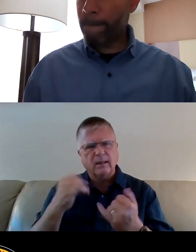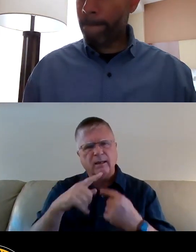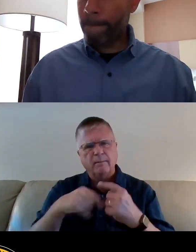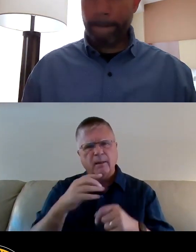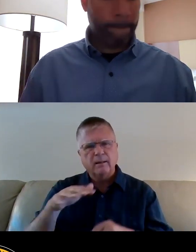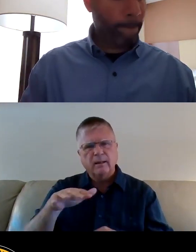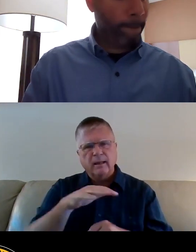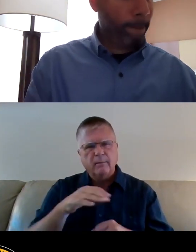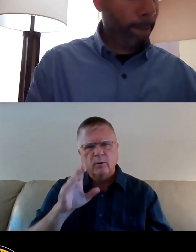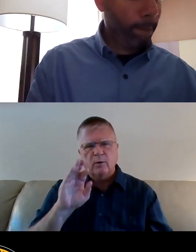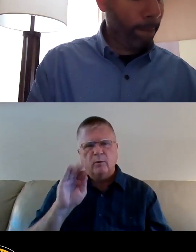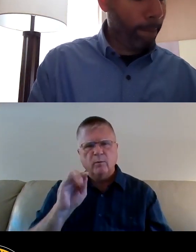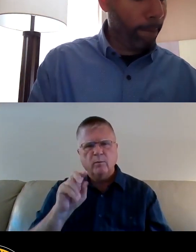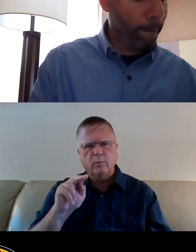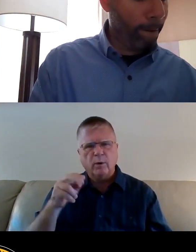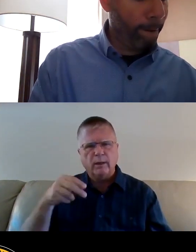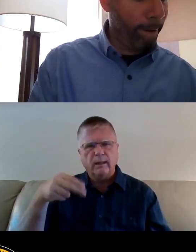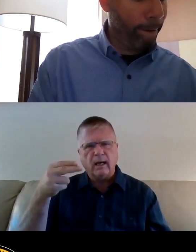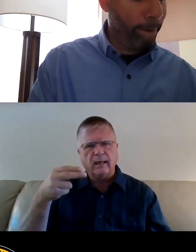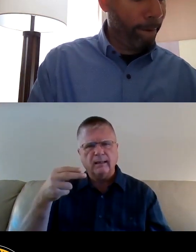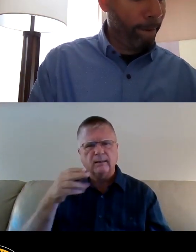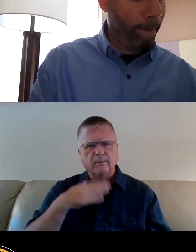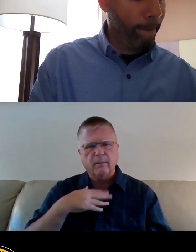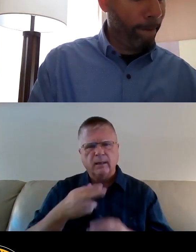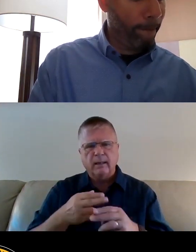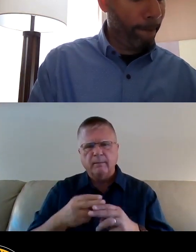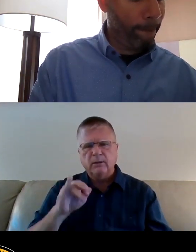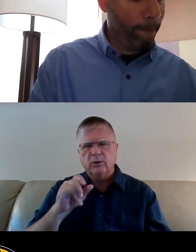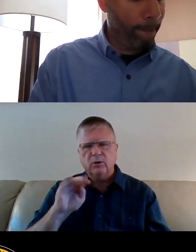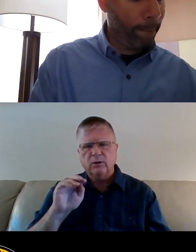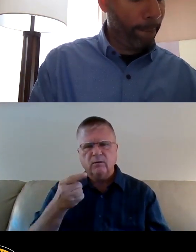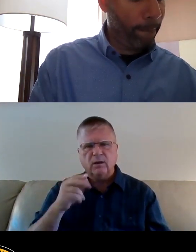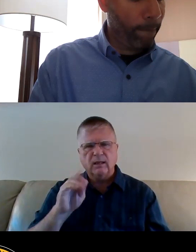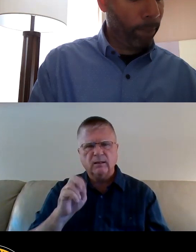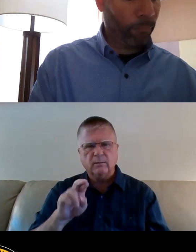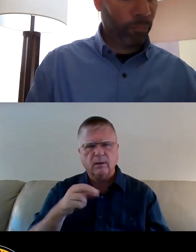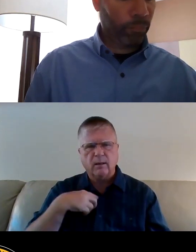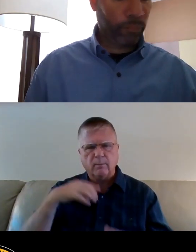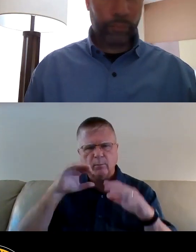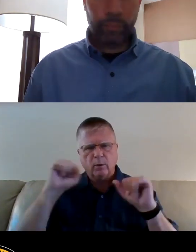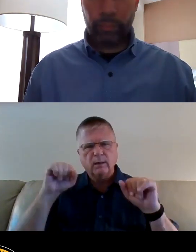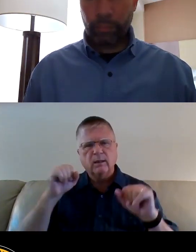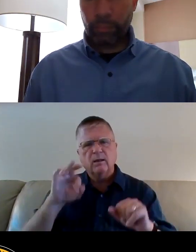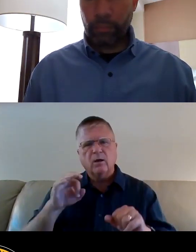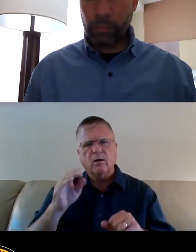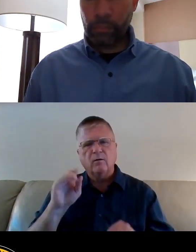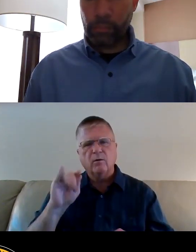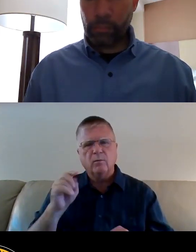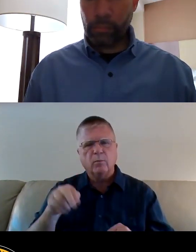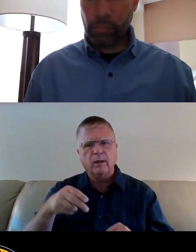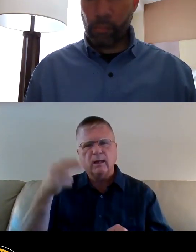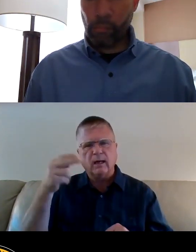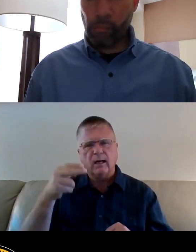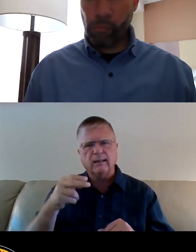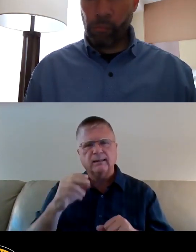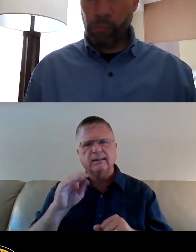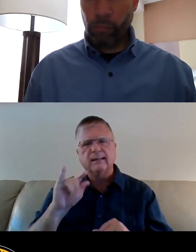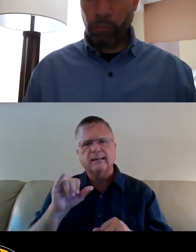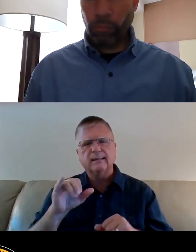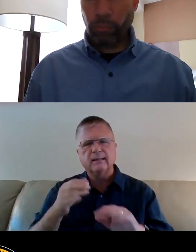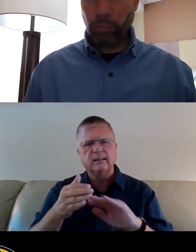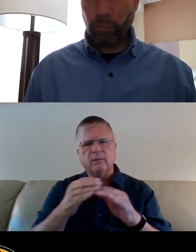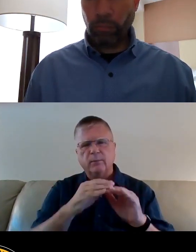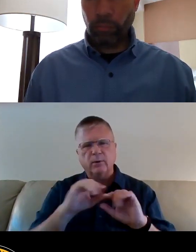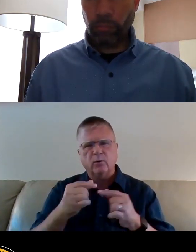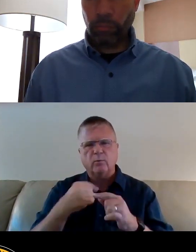of Brighton Heights. So my name is Joseph Glasbrenner. I am the president of the Brighton Heights Citizens Federation Community Group. We are a